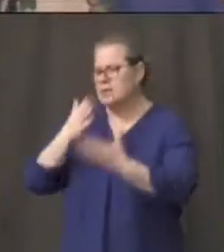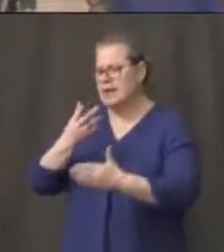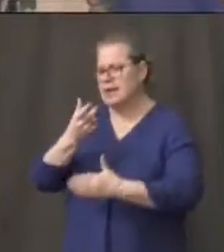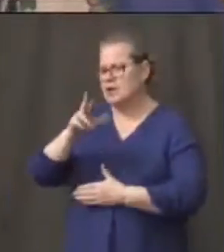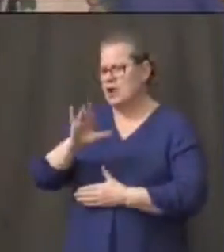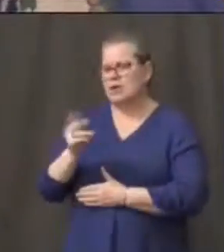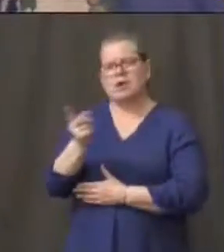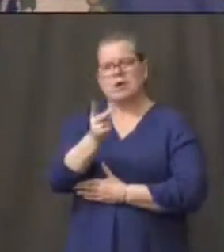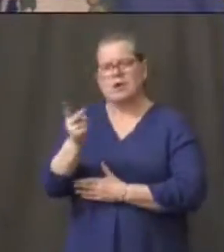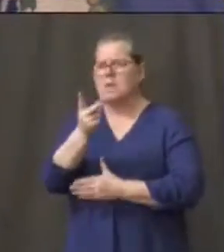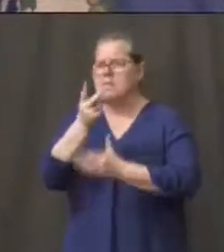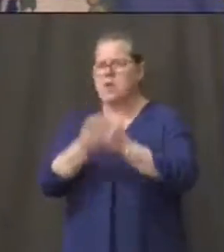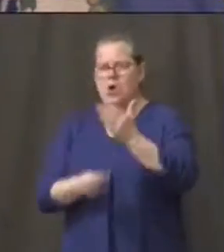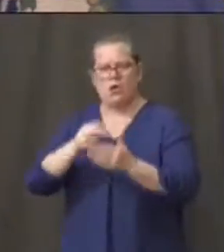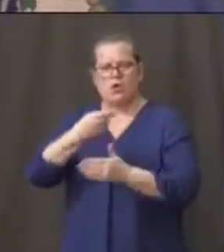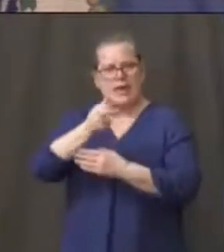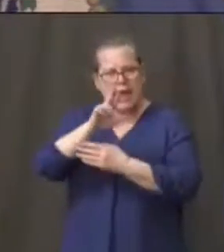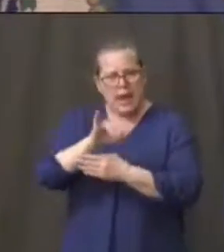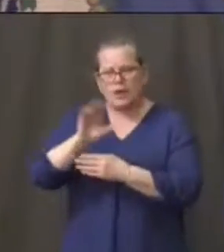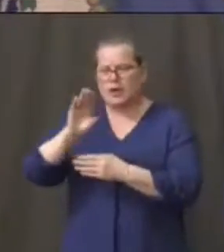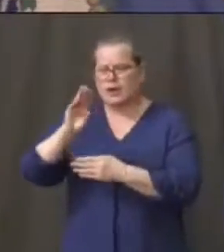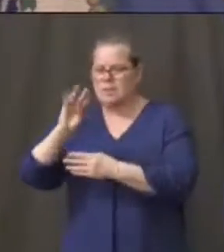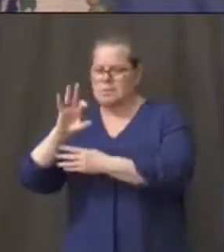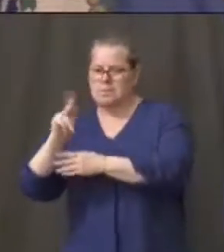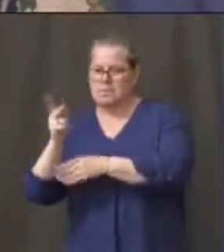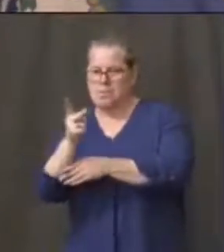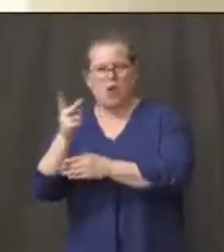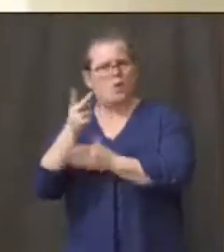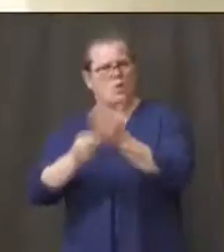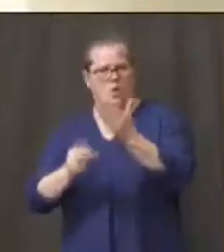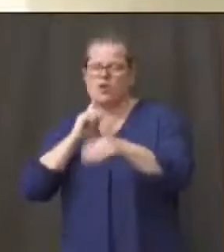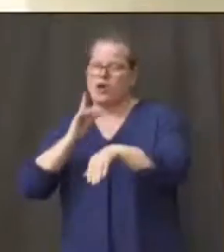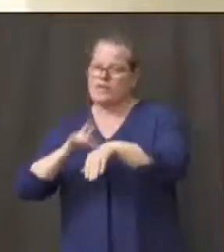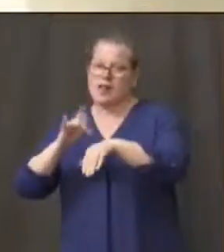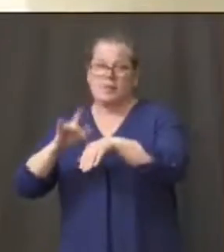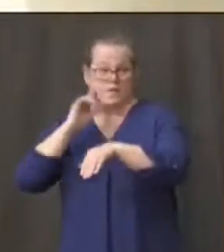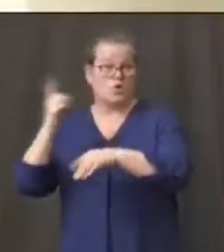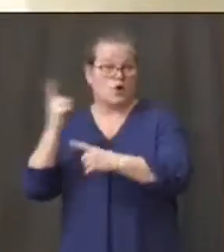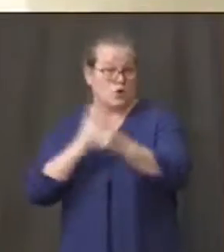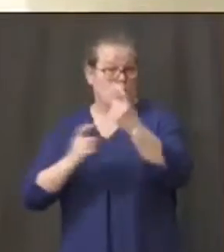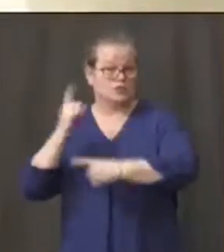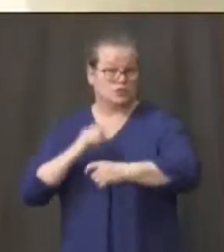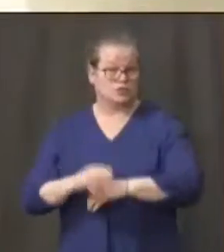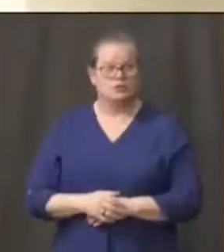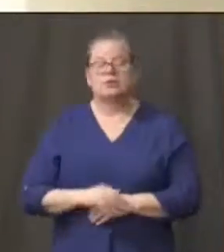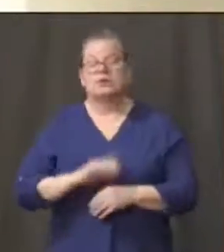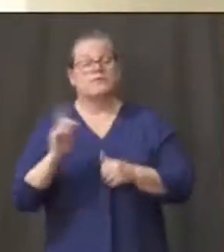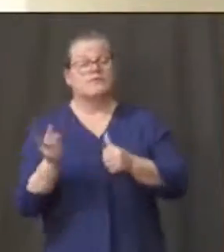questions from our frontline mayors. We'll start with NBC, Connecticut.